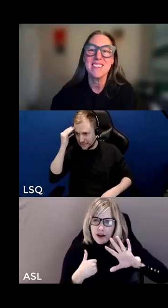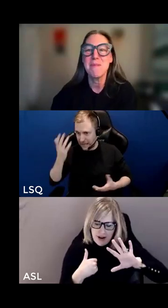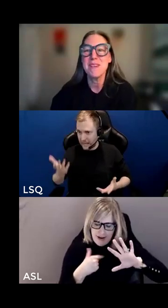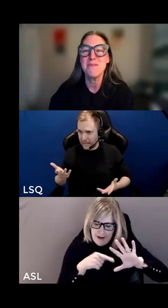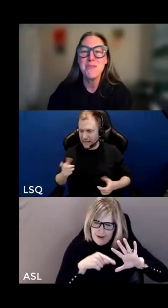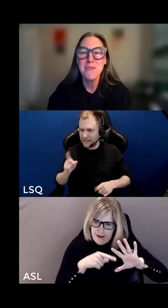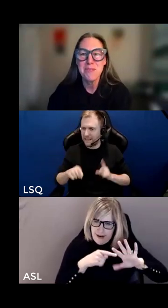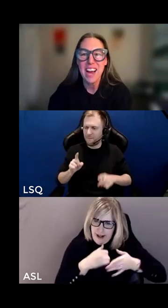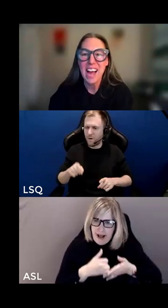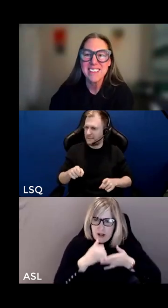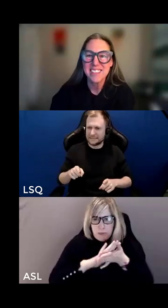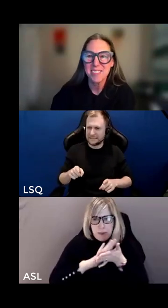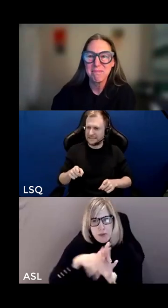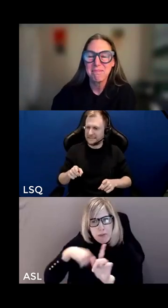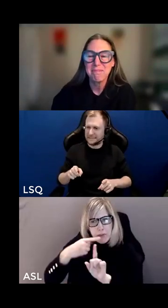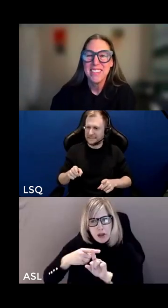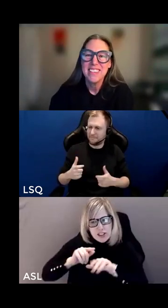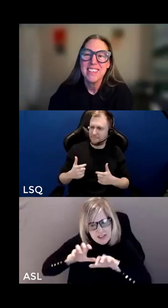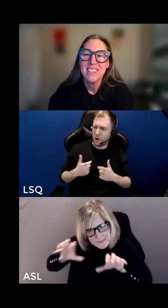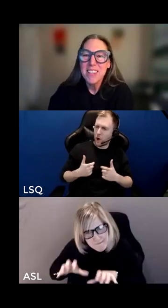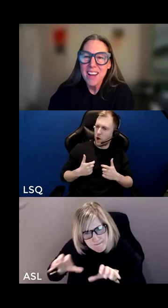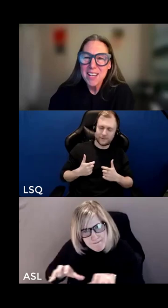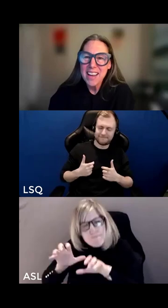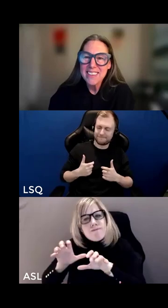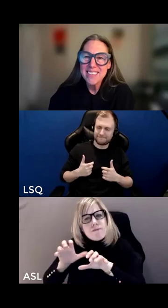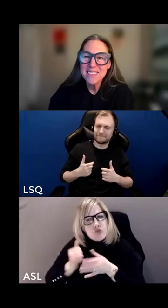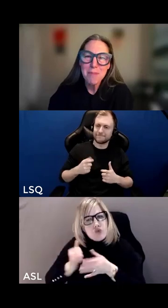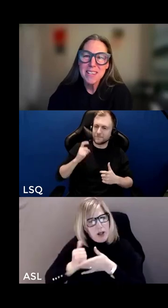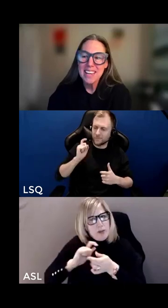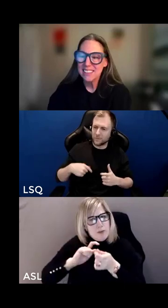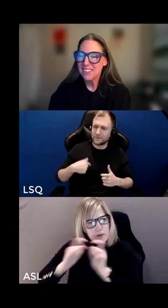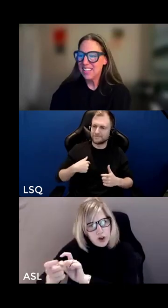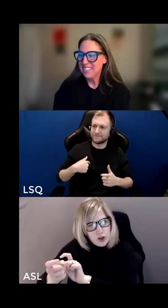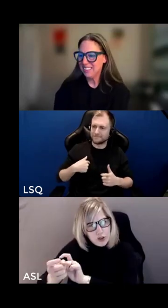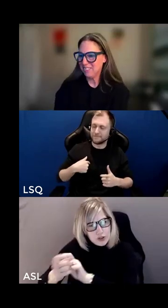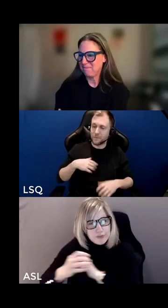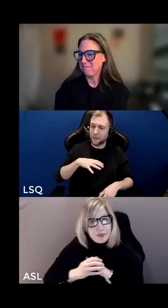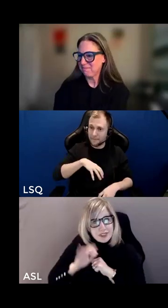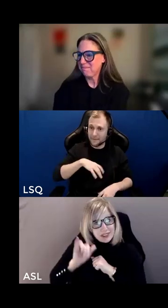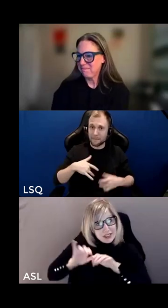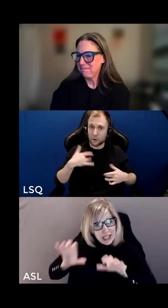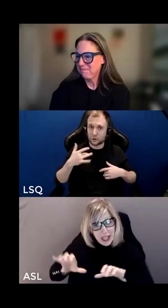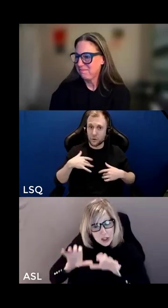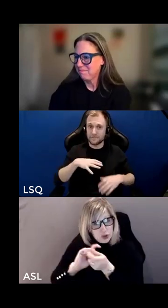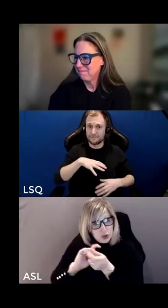transition them into fuel for action what kind of action what might that look like